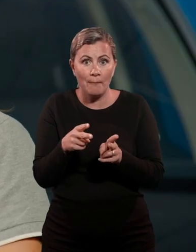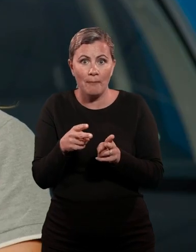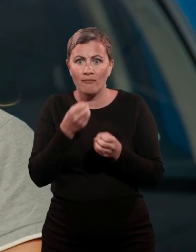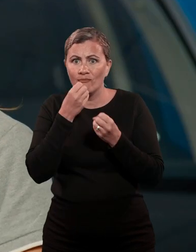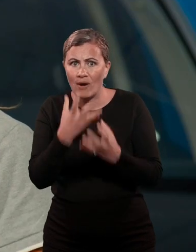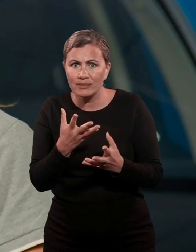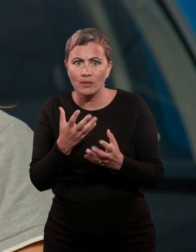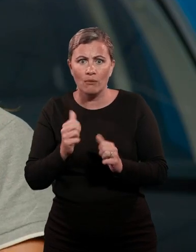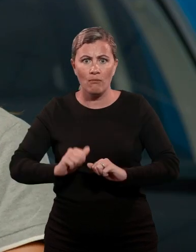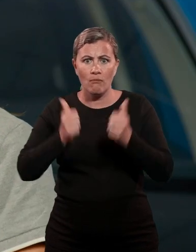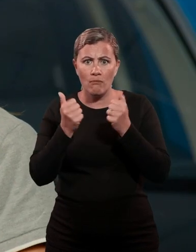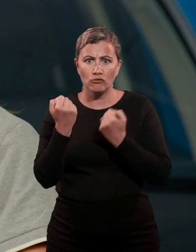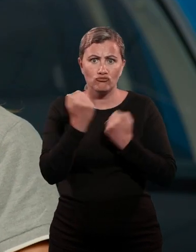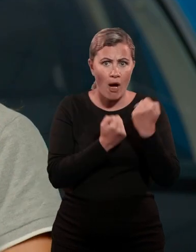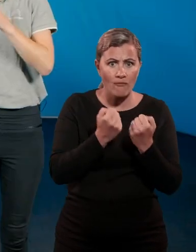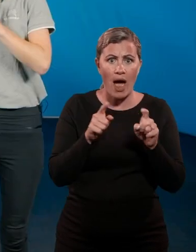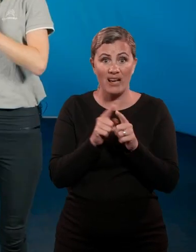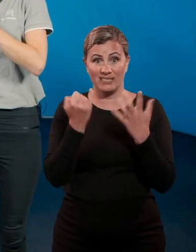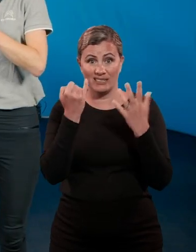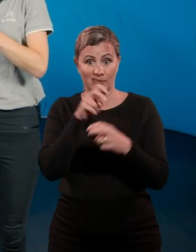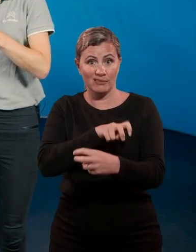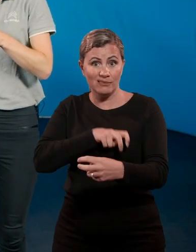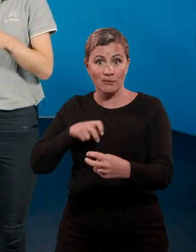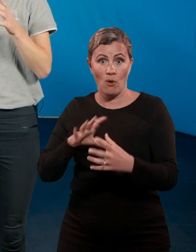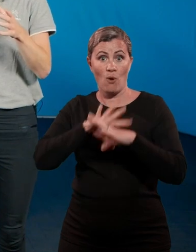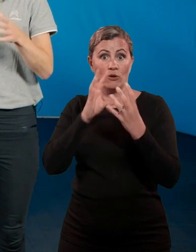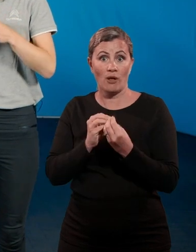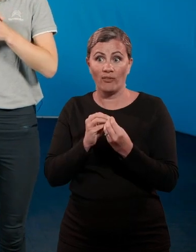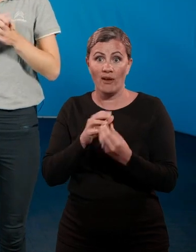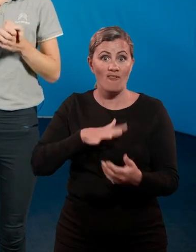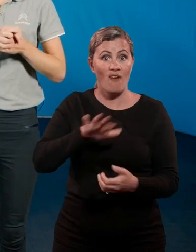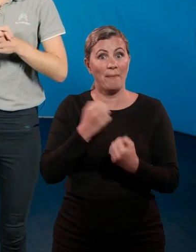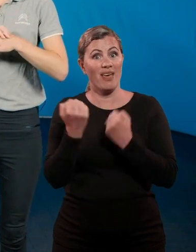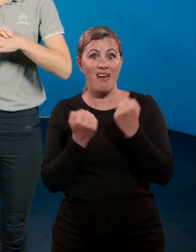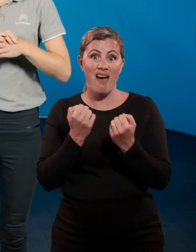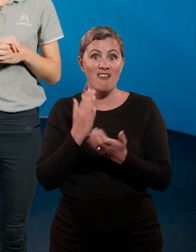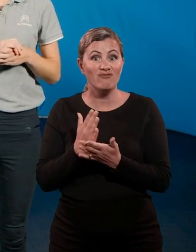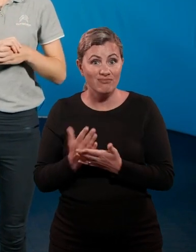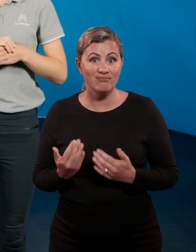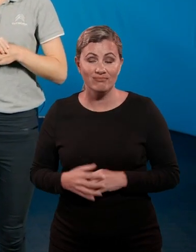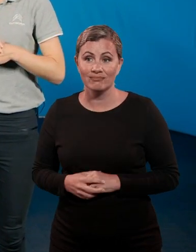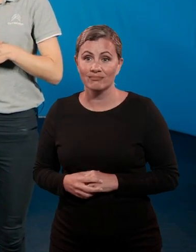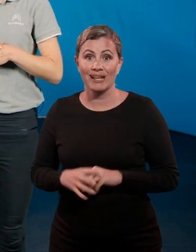a fantastic sense of wellbeing for both the driver and up to six passengers, making it the ultimate family car.